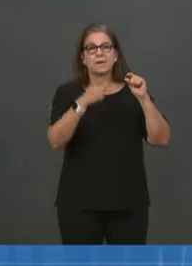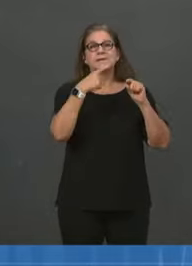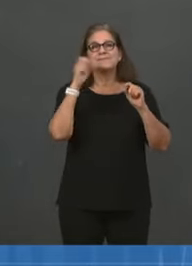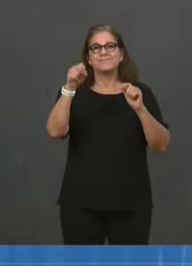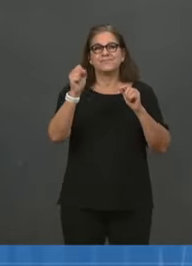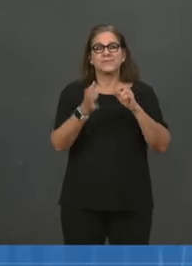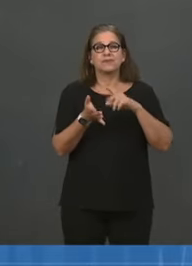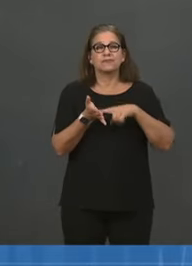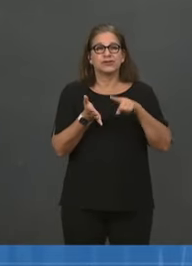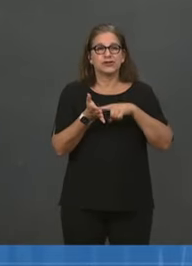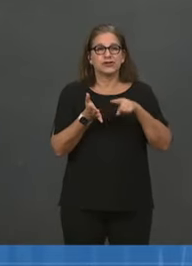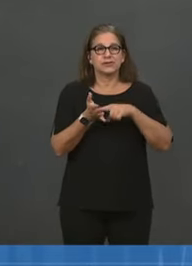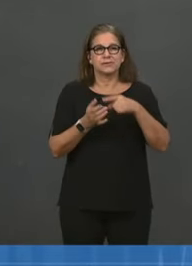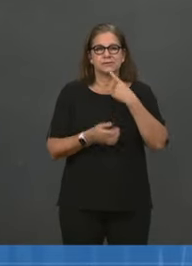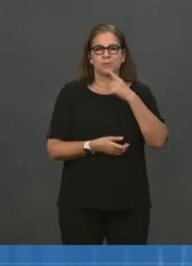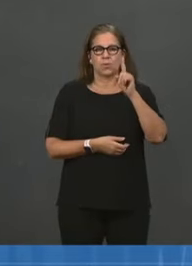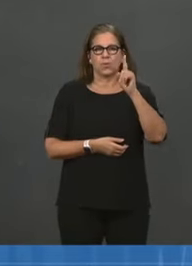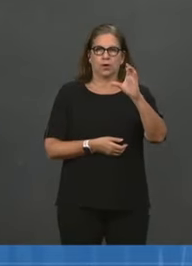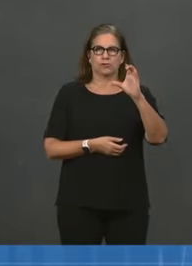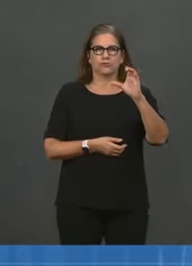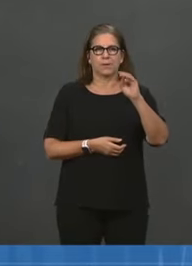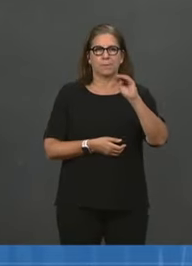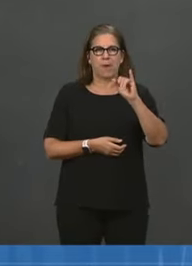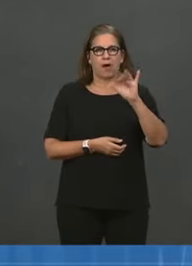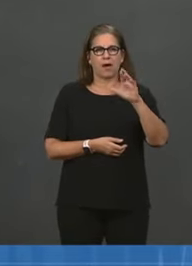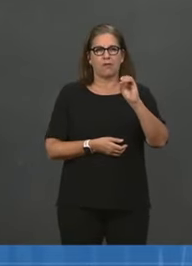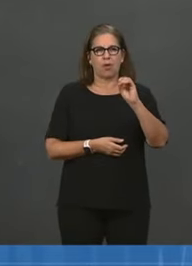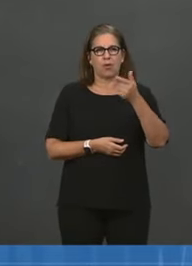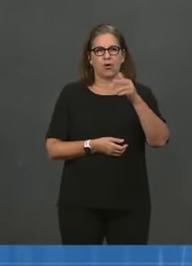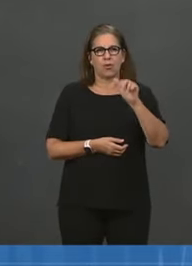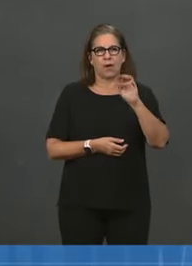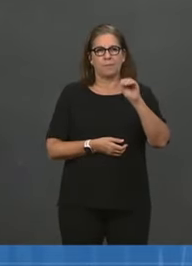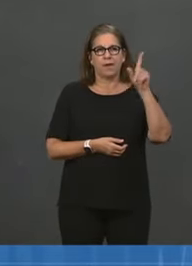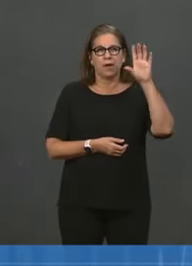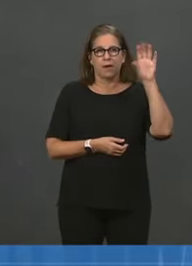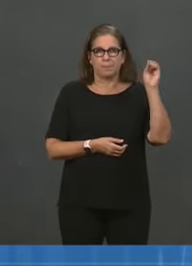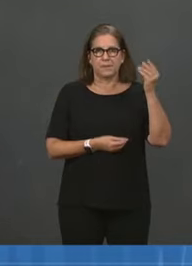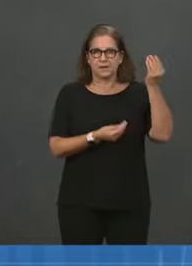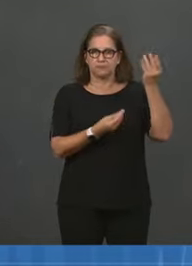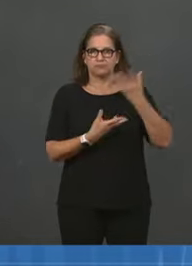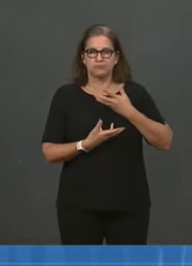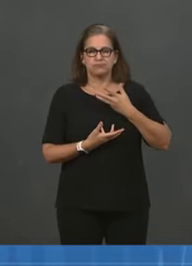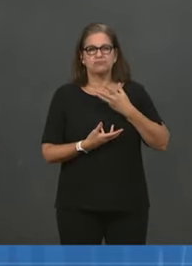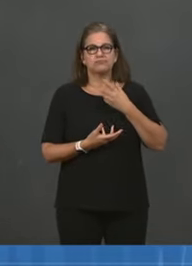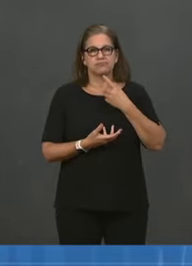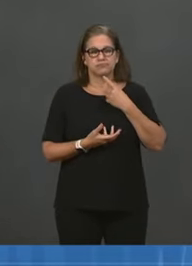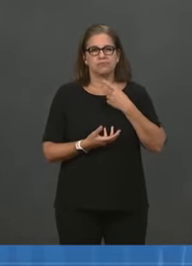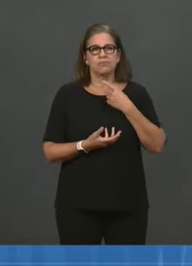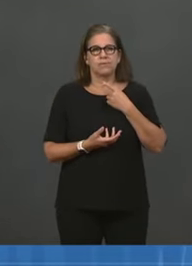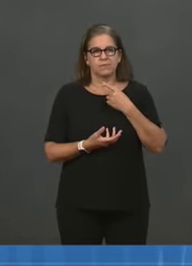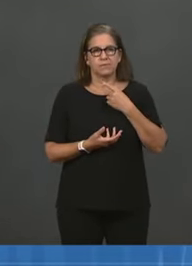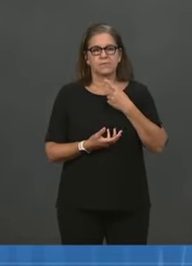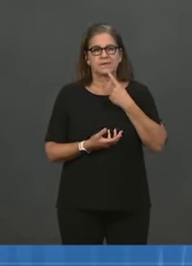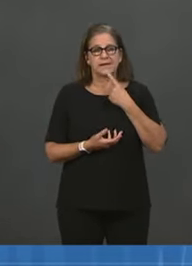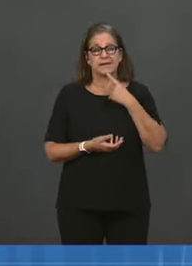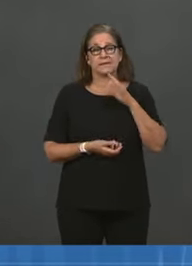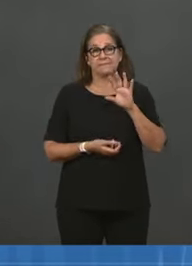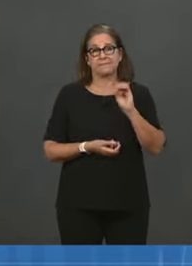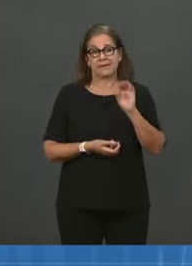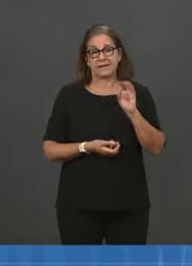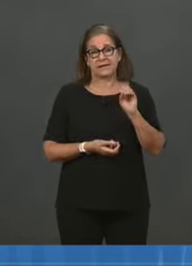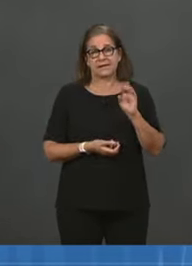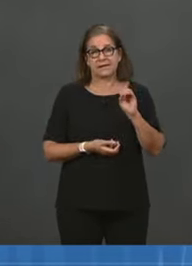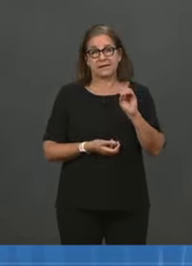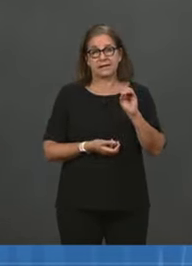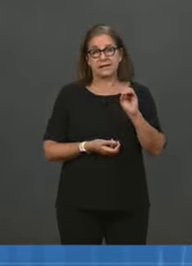data on the study that they did on 50. I'm not sure exactly when that's going to be able to go to the FDA